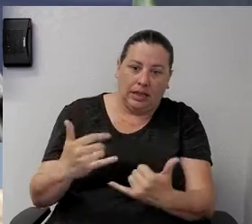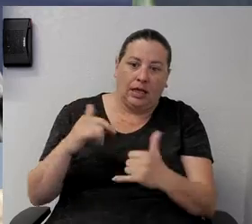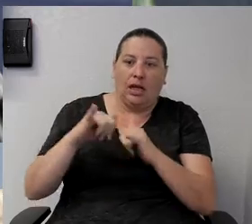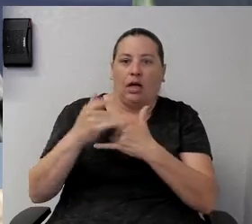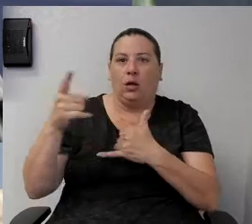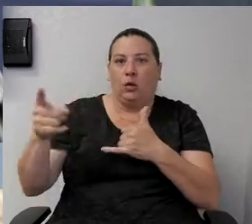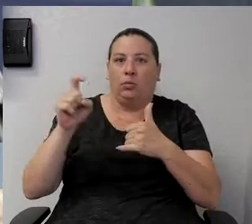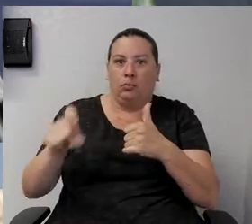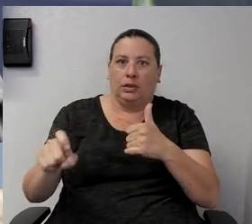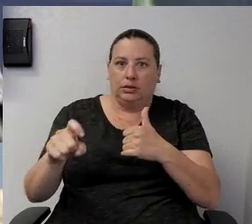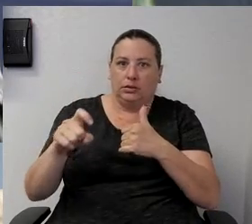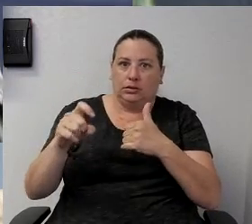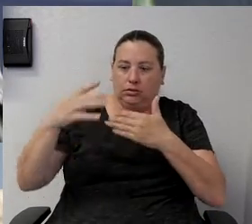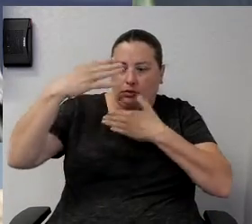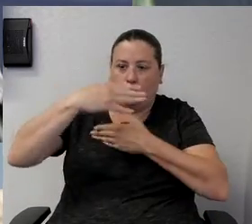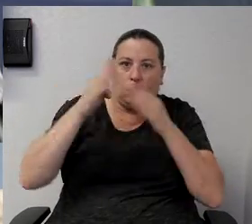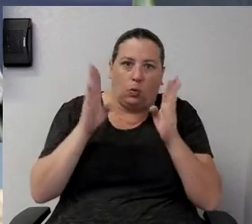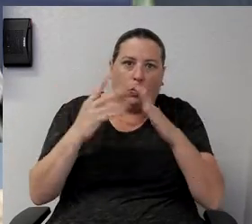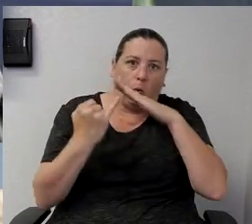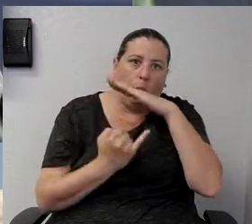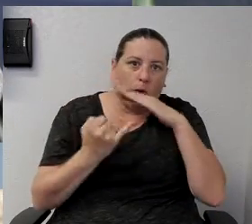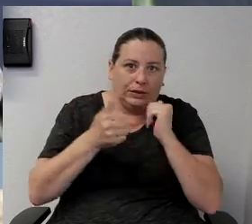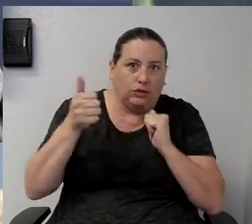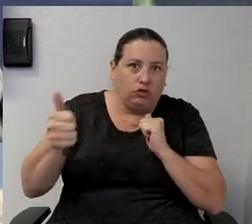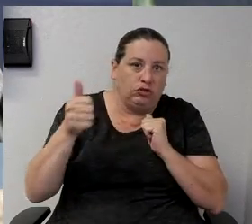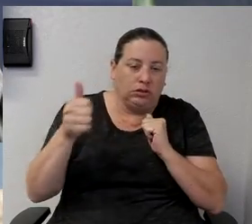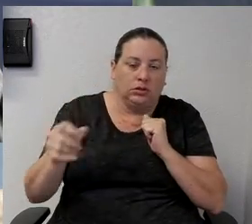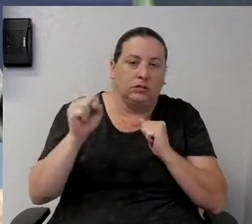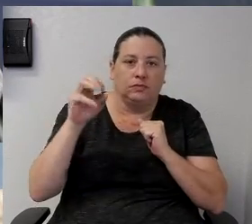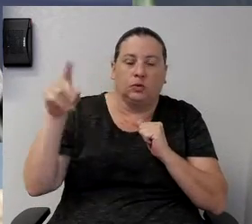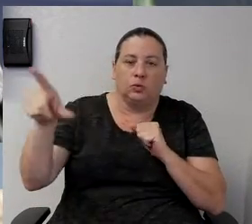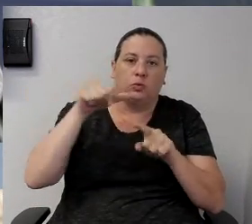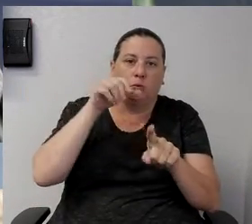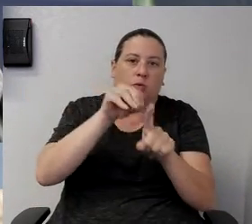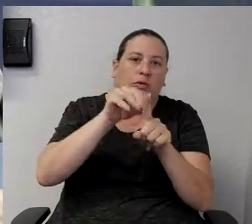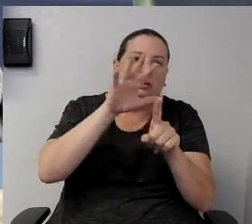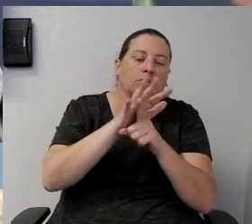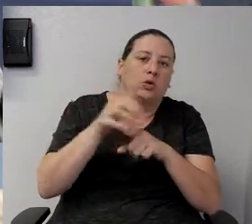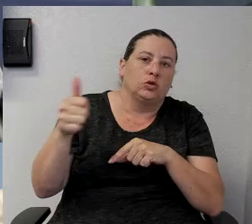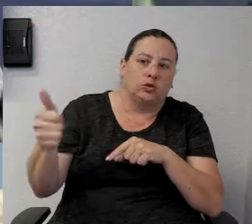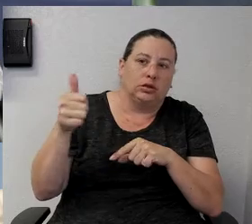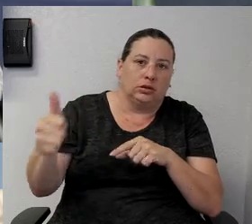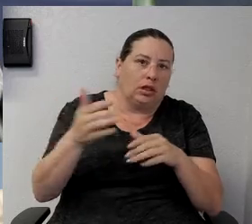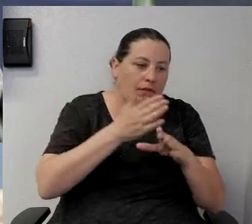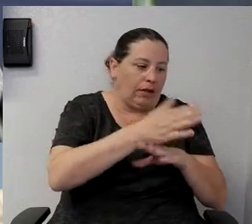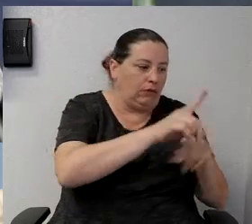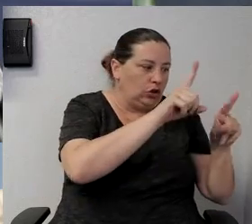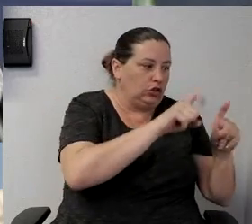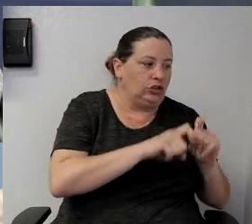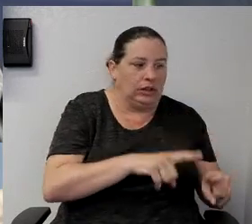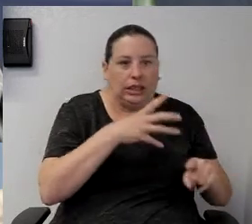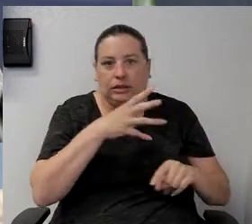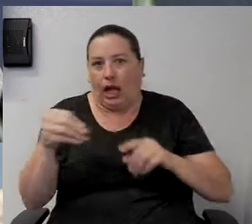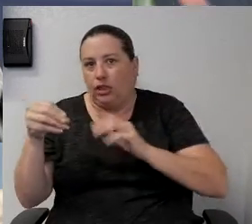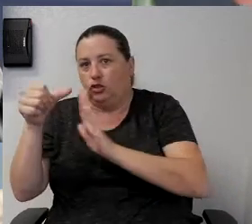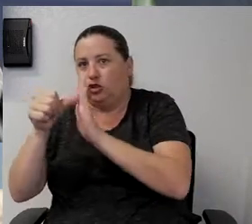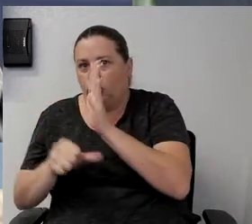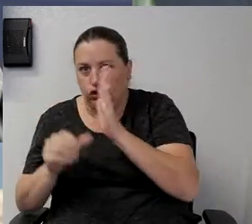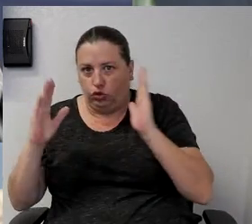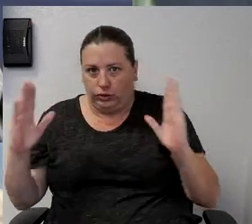yourself so that you don't expose yourself between you now having the test and the day of your surgery